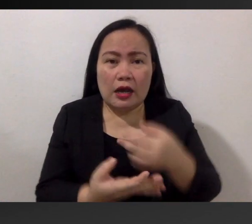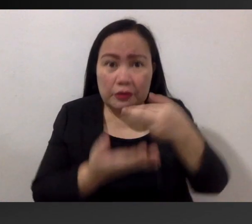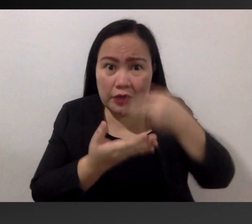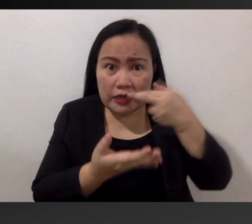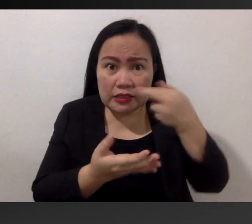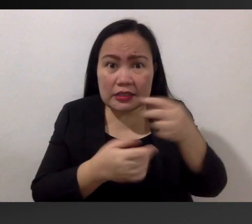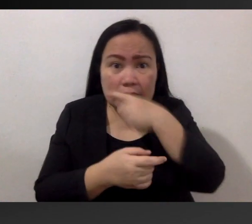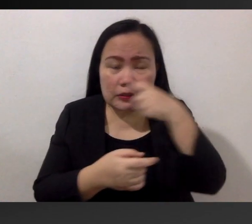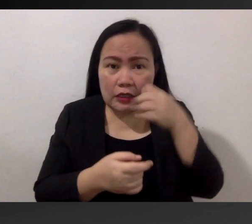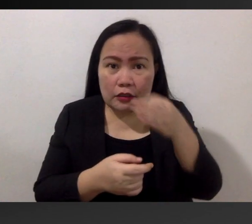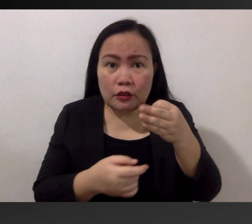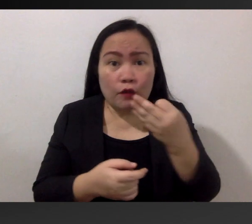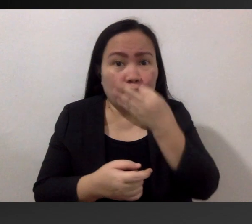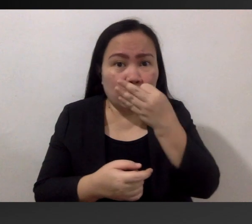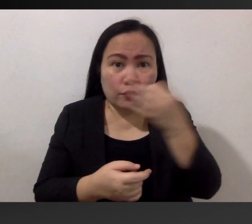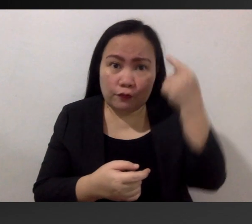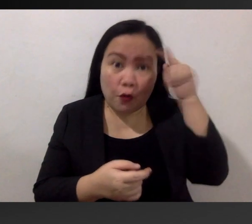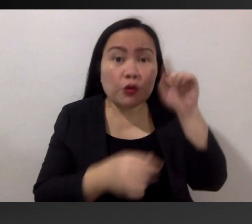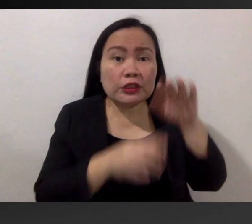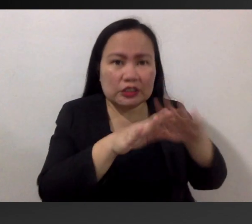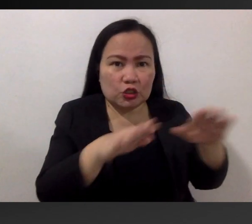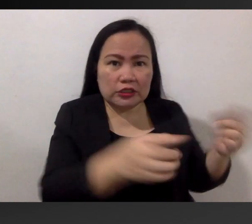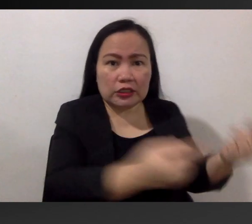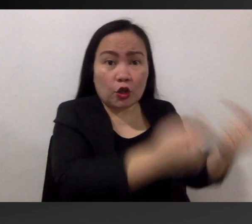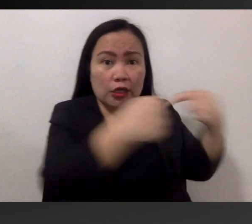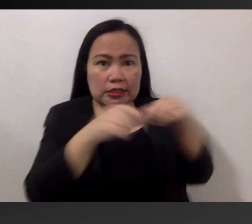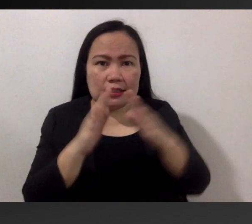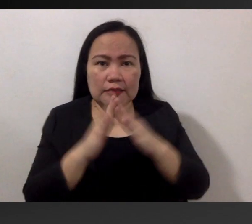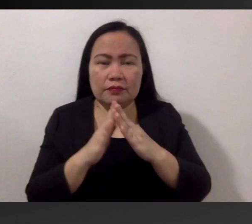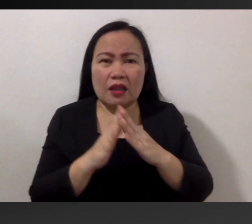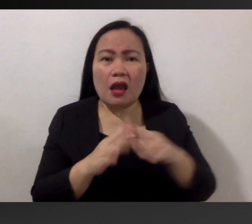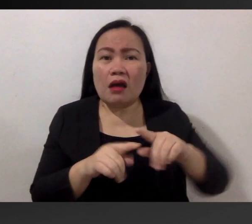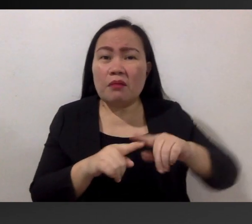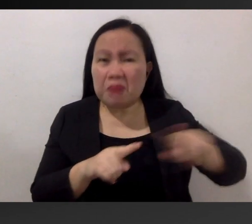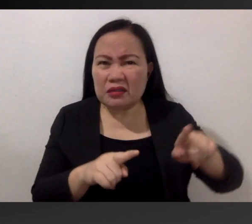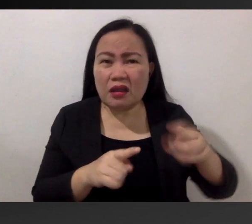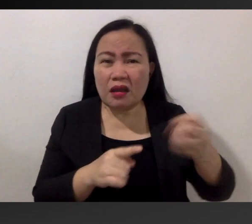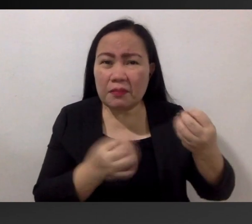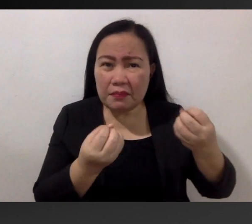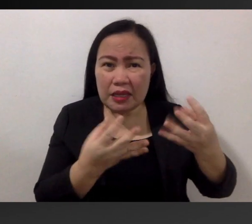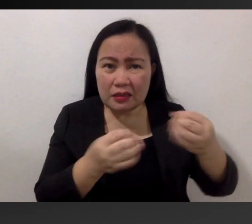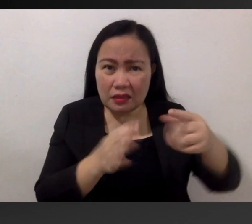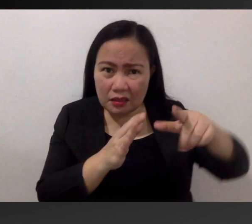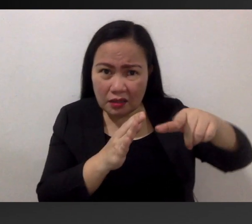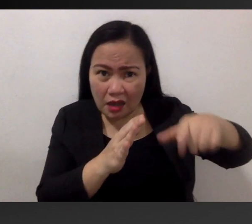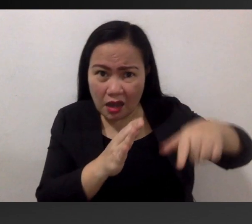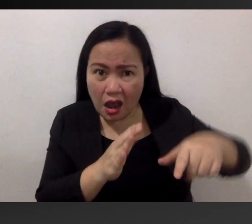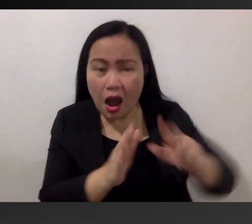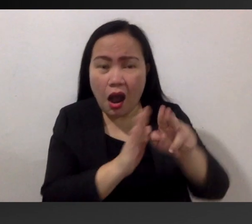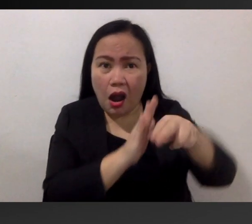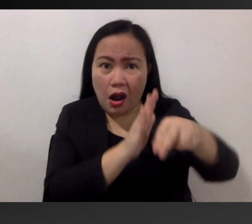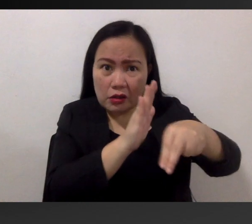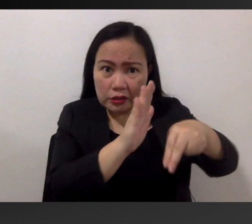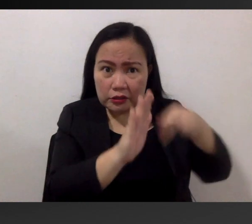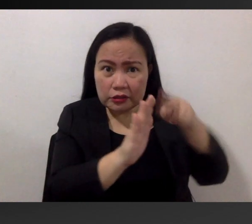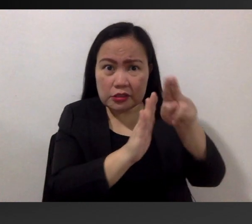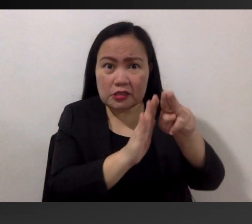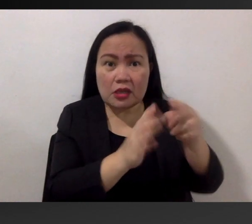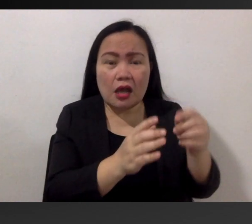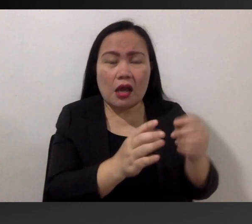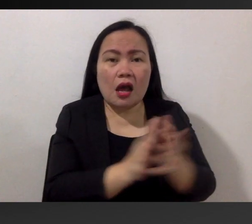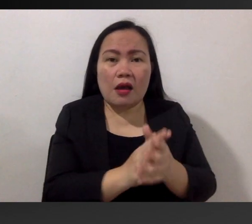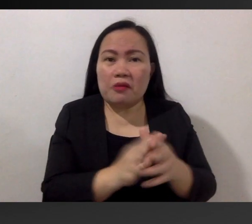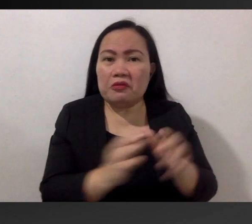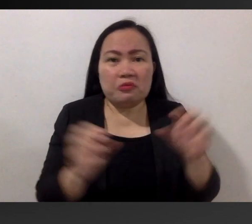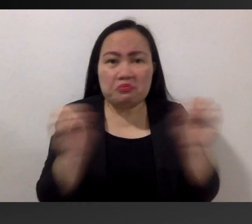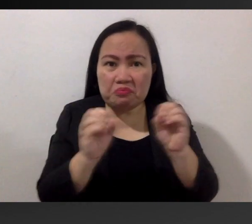the children who were expected to come. But a few hours passed and still no Crispine and Basilio were